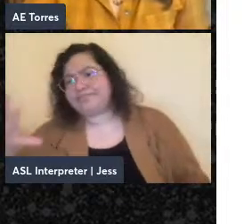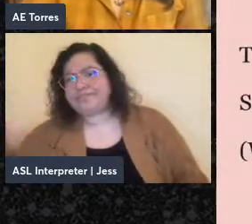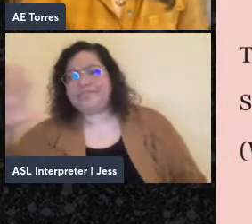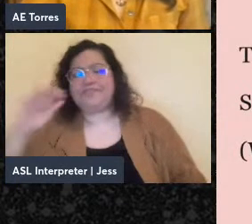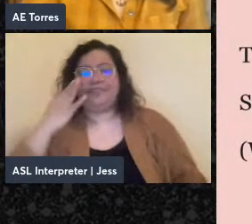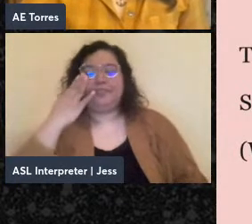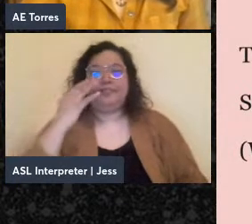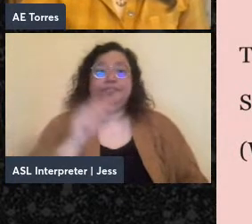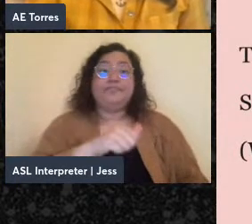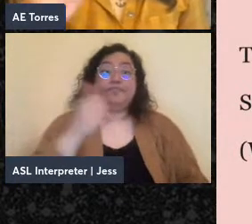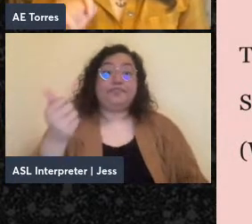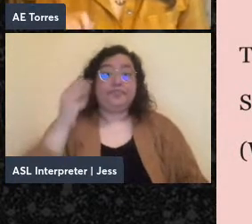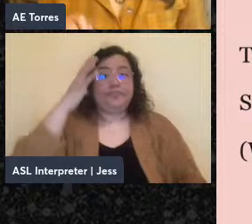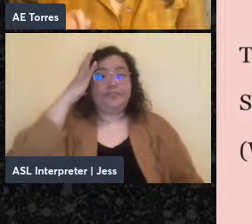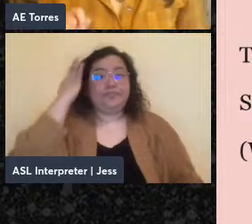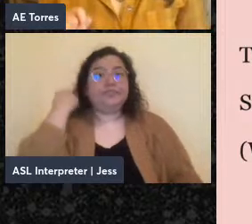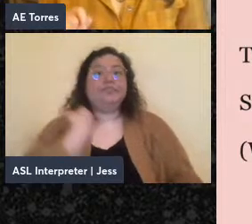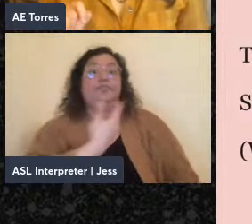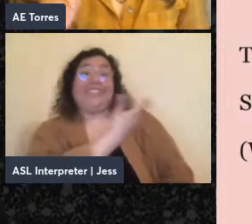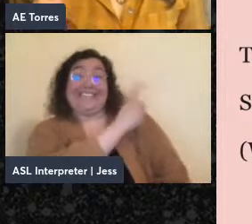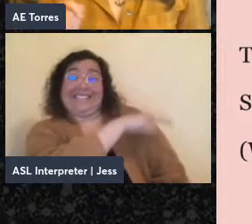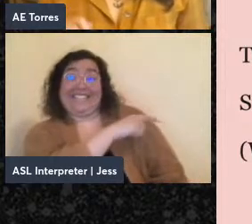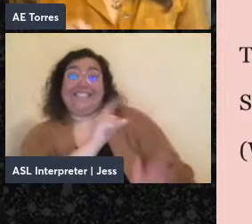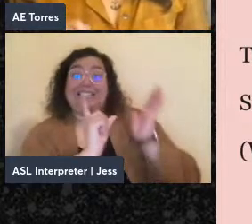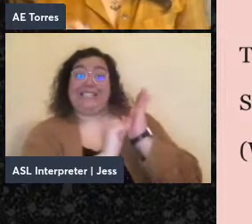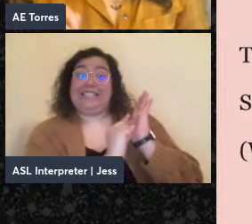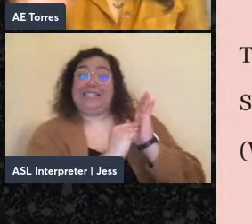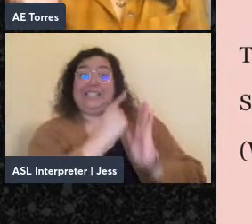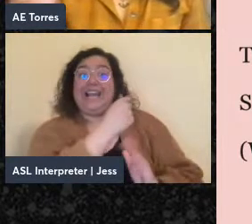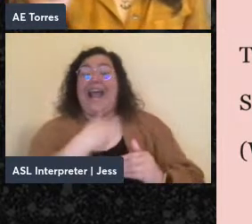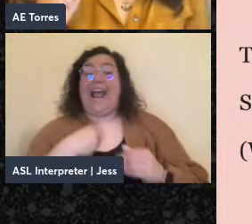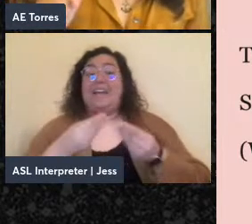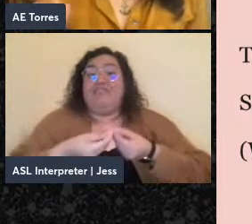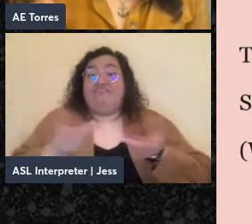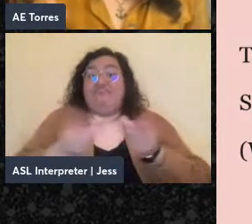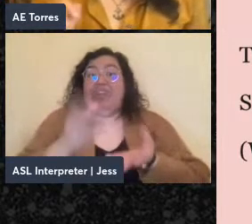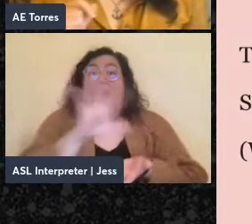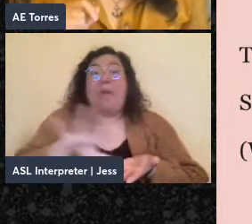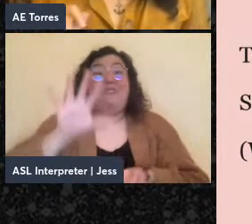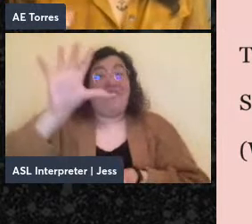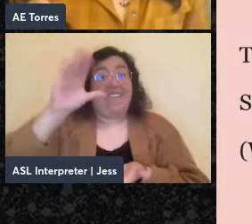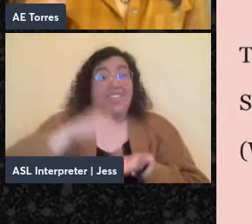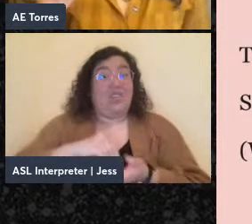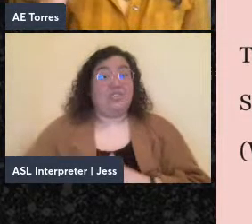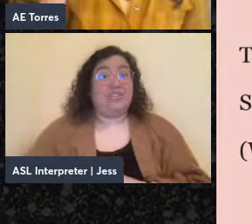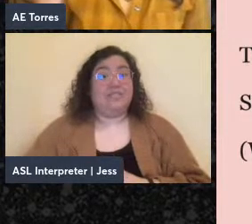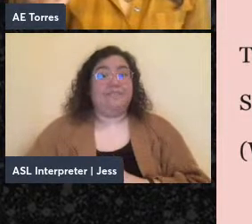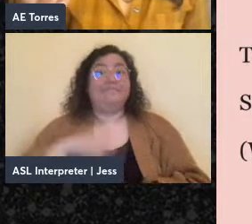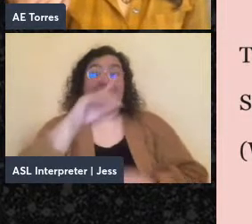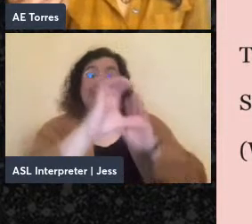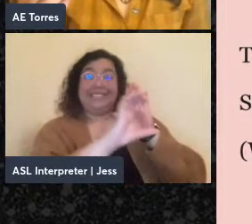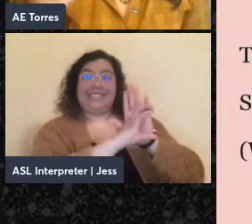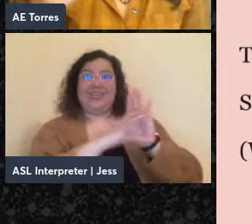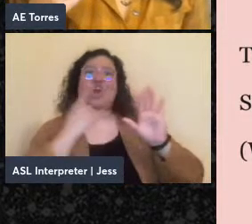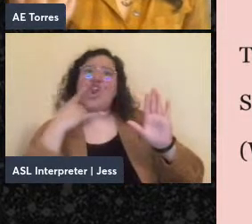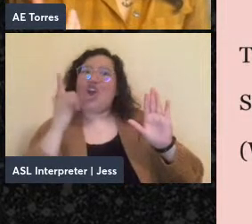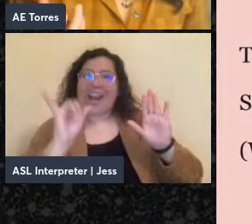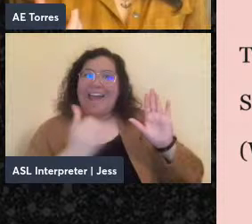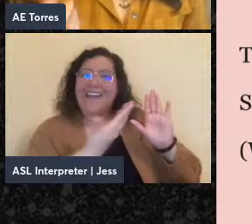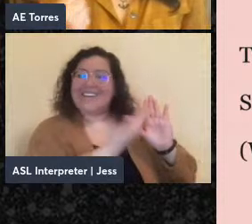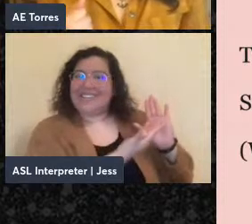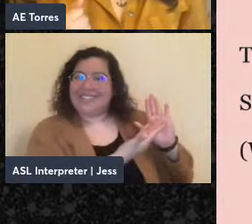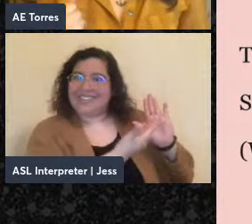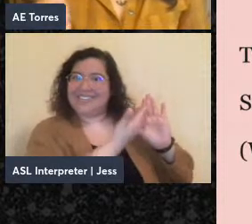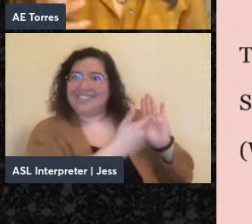Freynd, had a circulation of more than 5,000. And here's an image from Arbiter Freynd to give you a sense of the